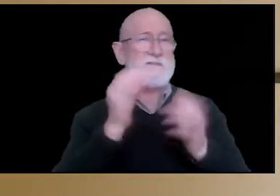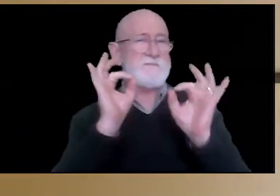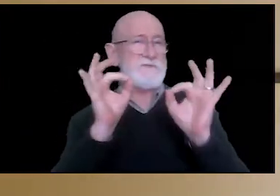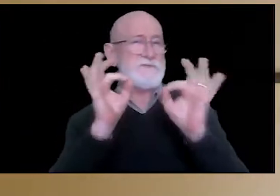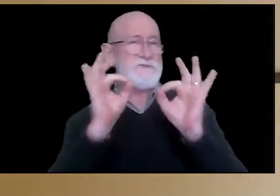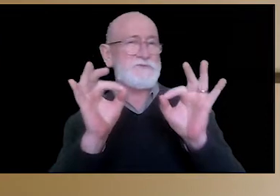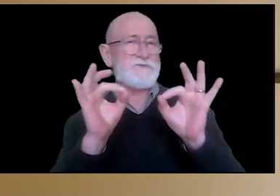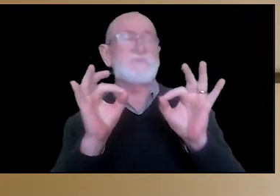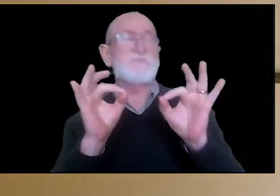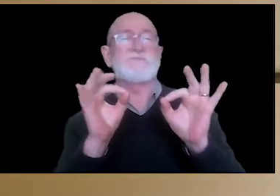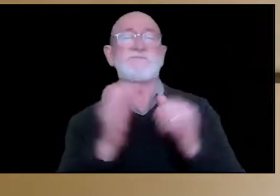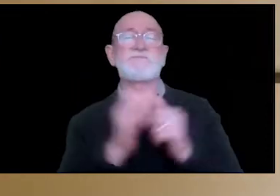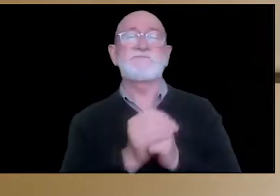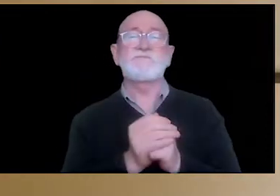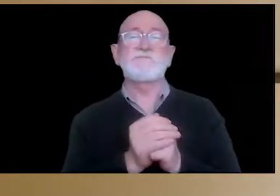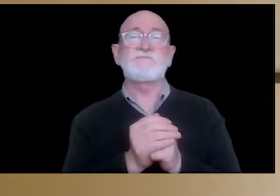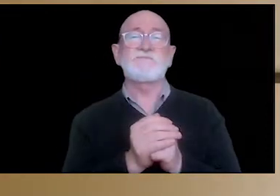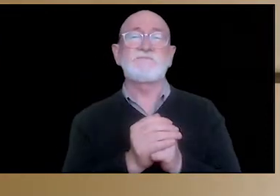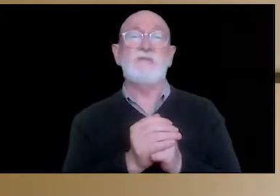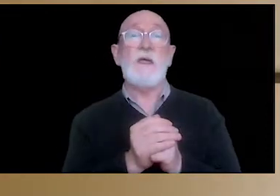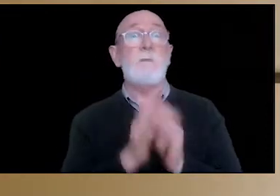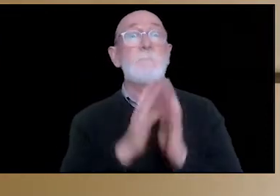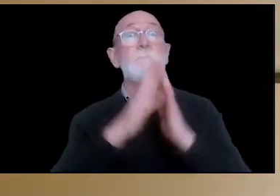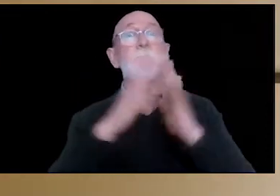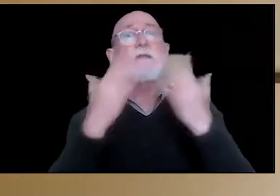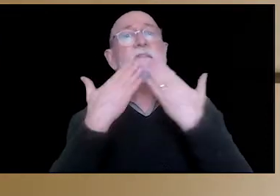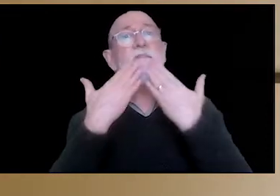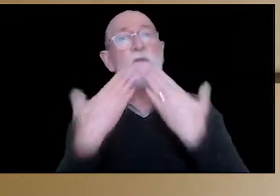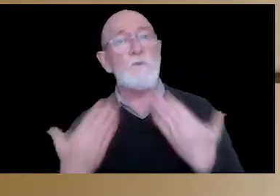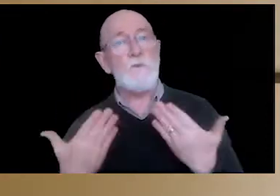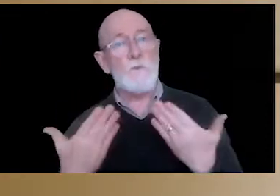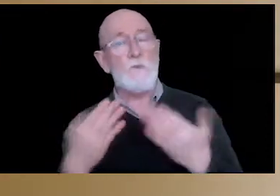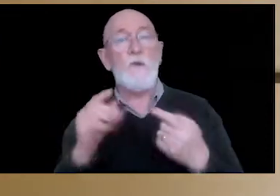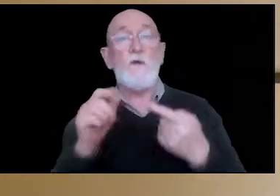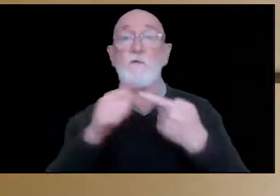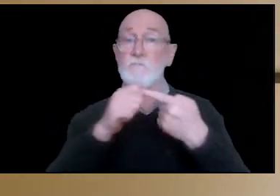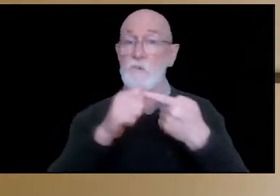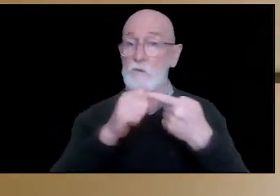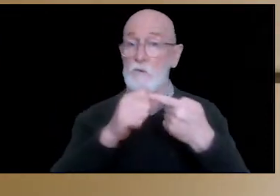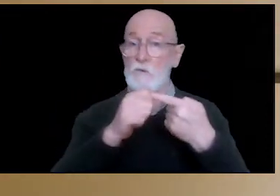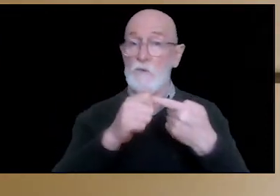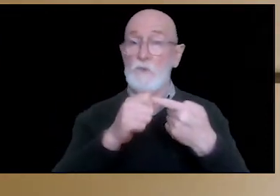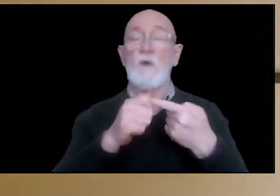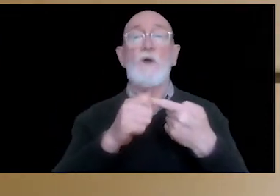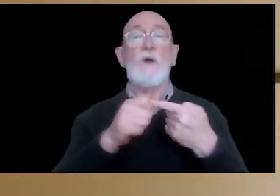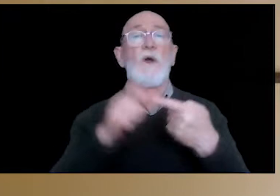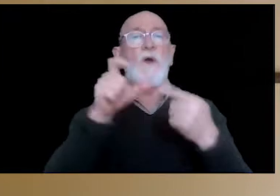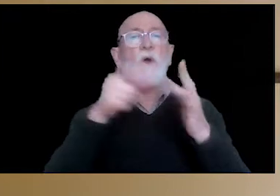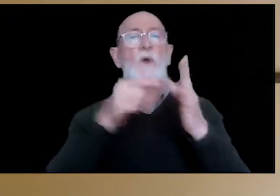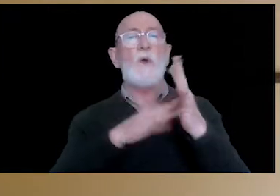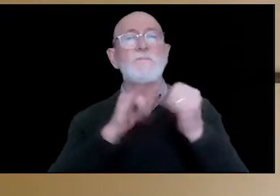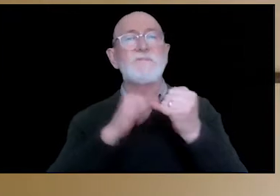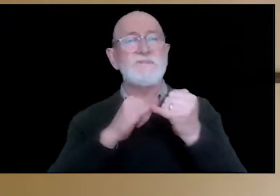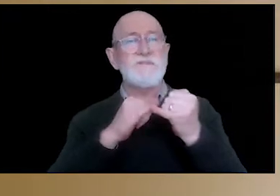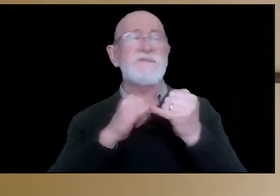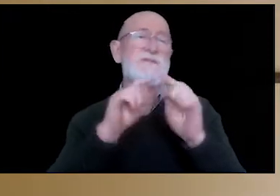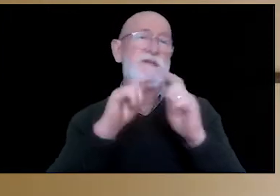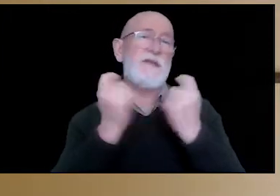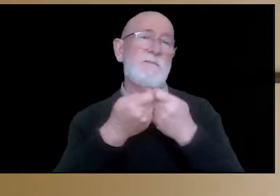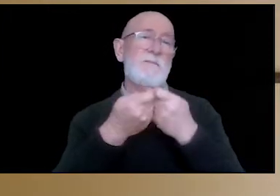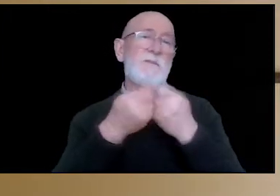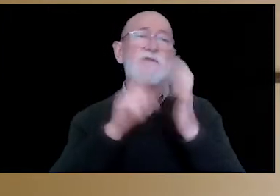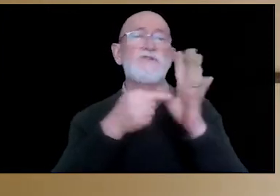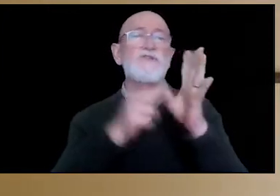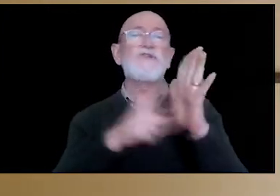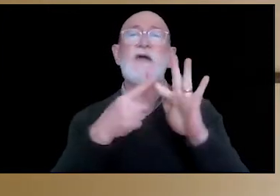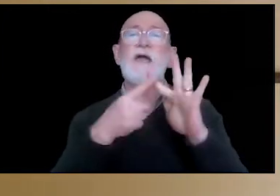individual. I'd really love to give a massive thank you to, first of all, the comms team, Jane